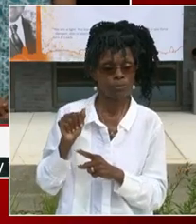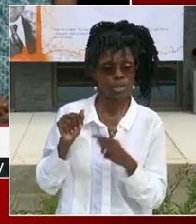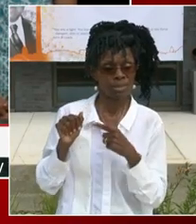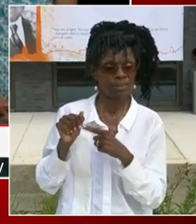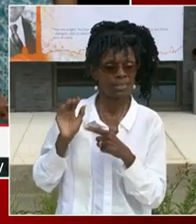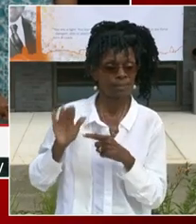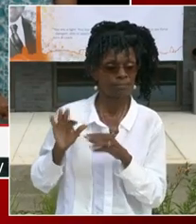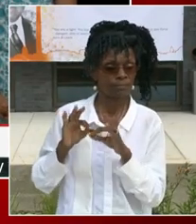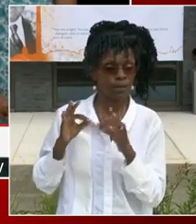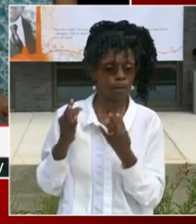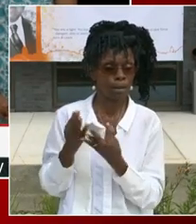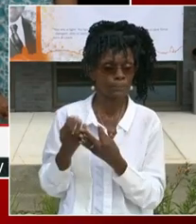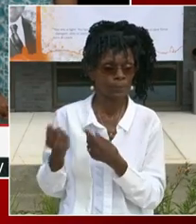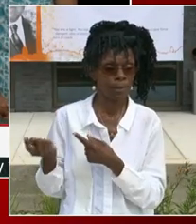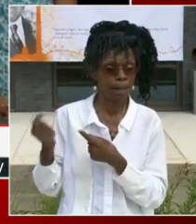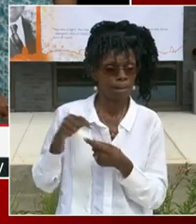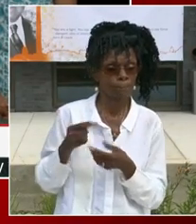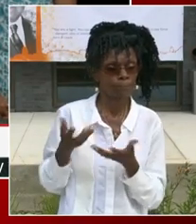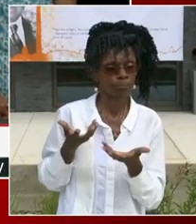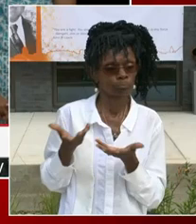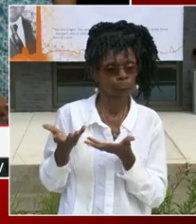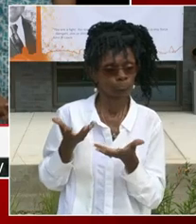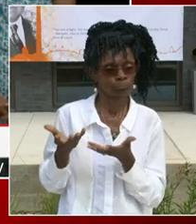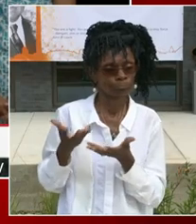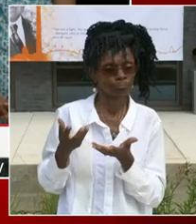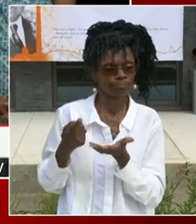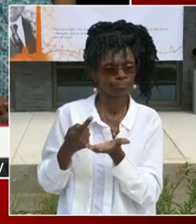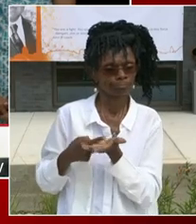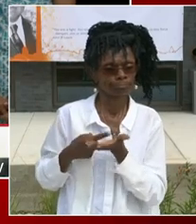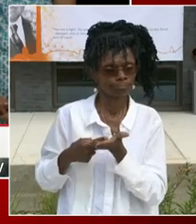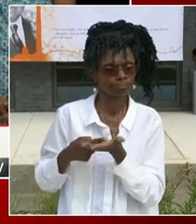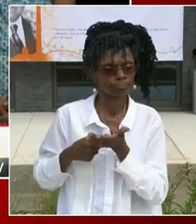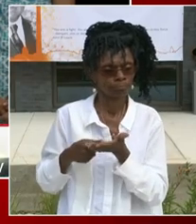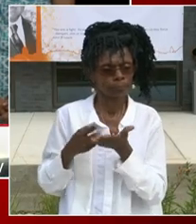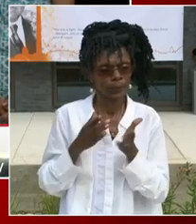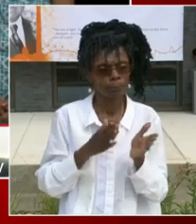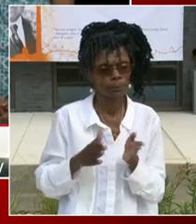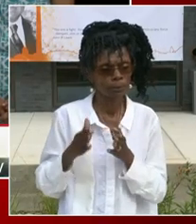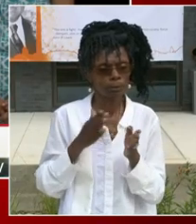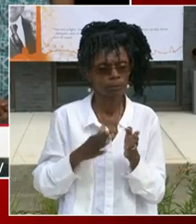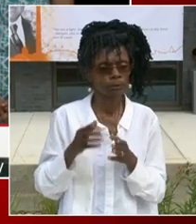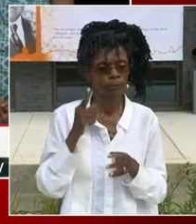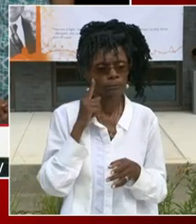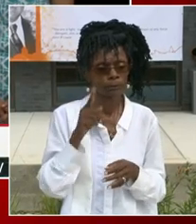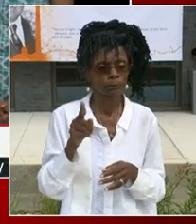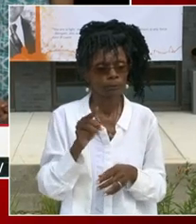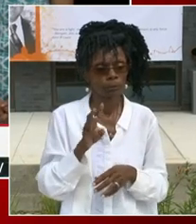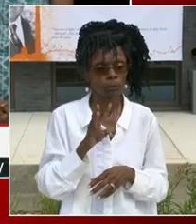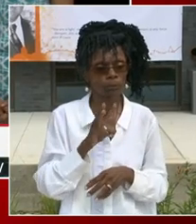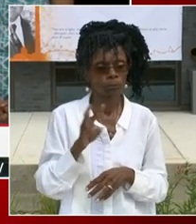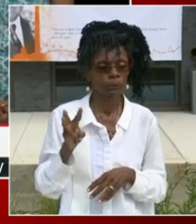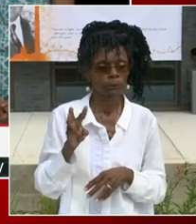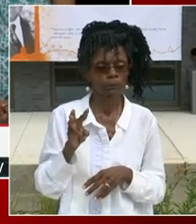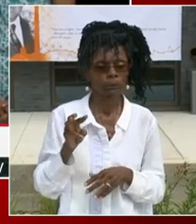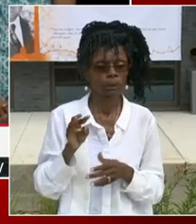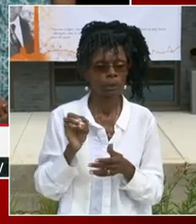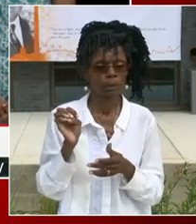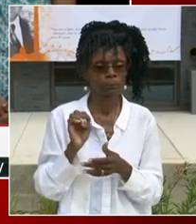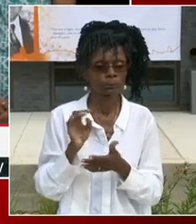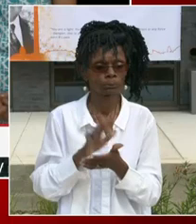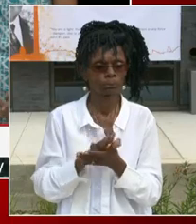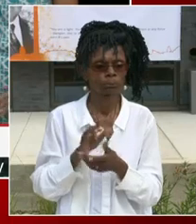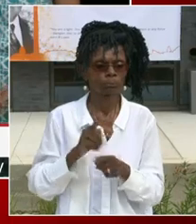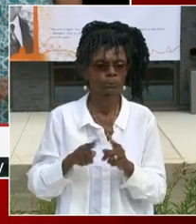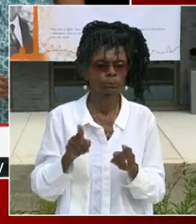we would embrace not just here at West, but in all of Ward 4, our neighborhood schools. They told me in no